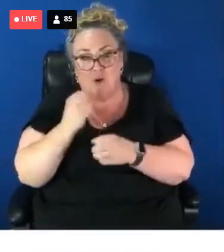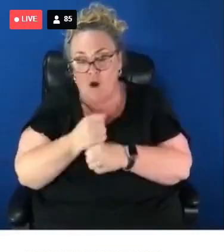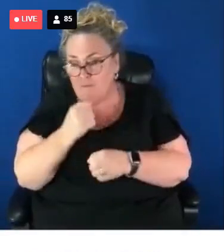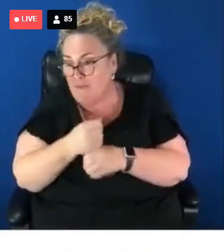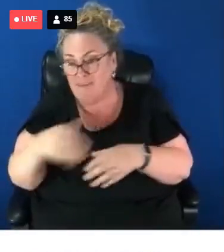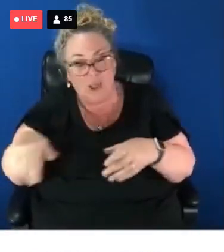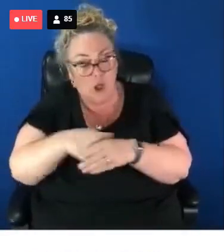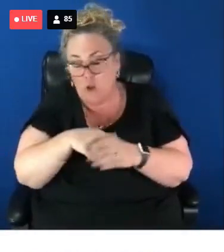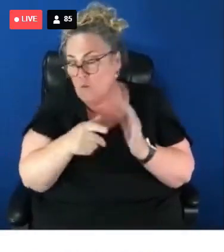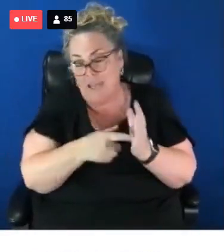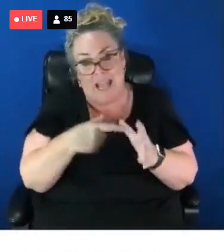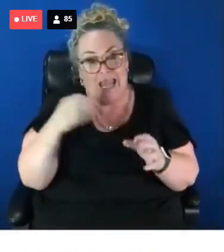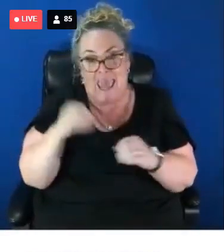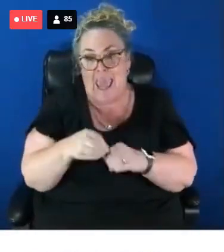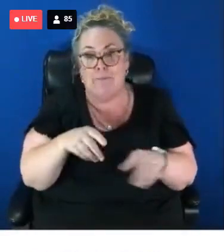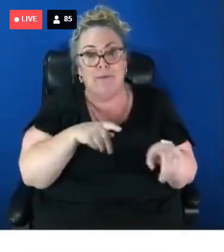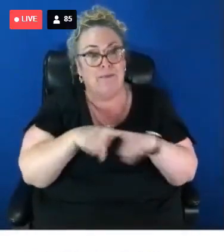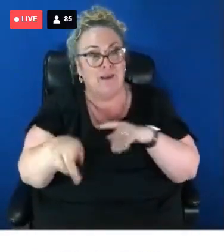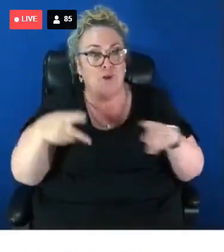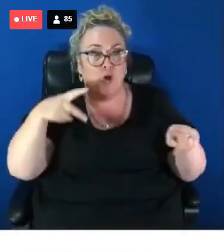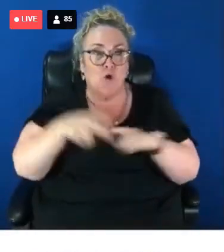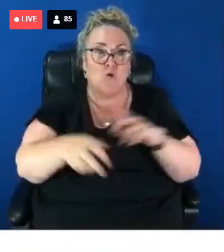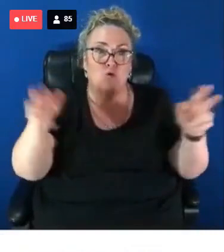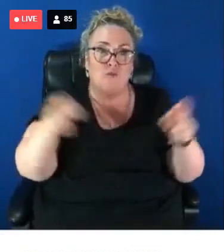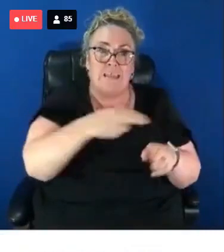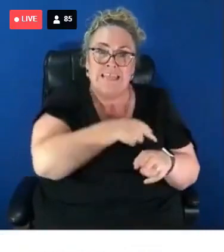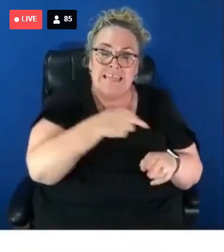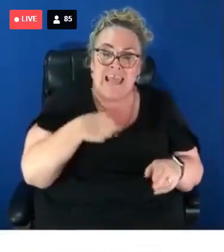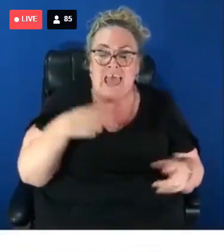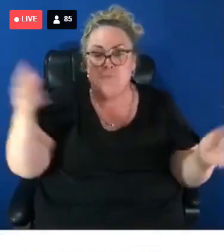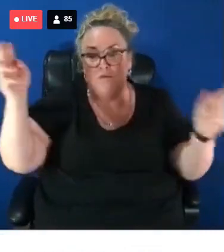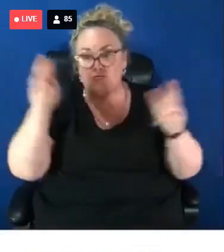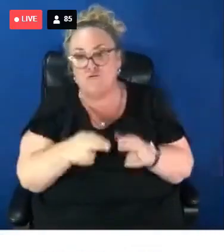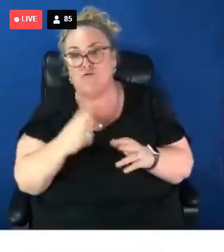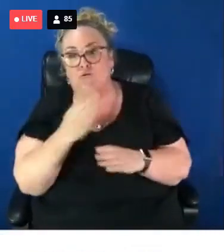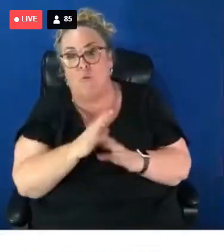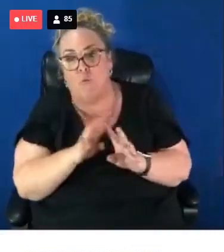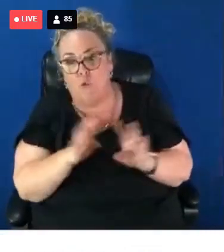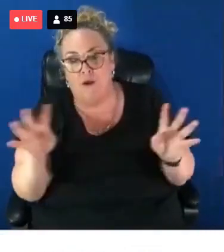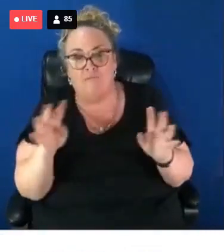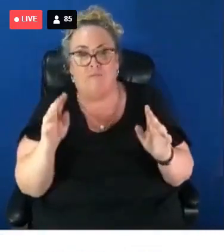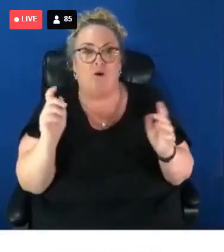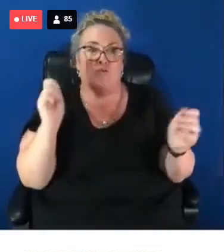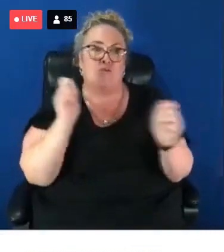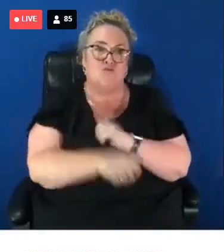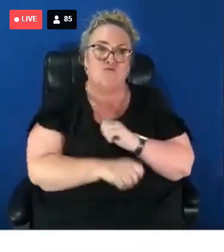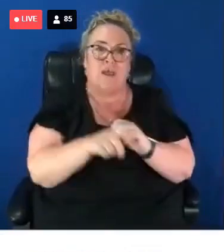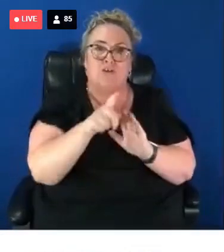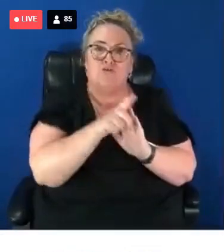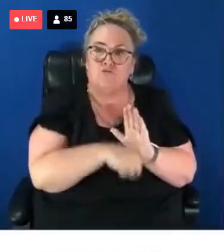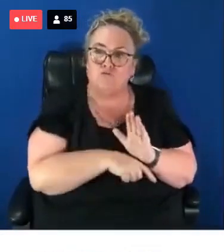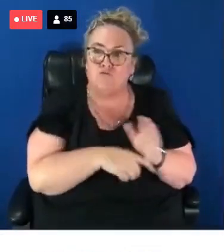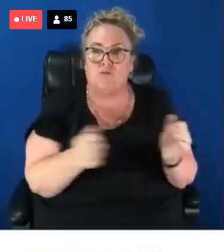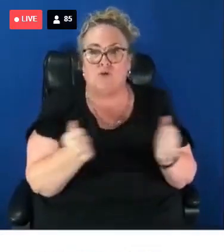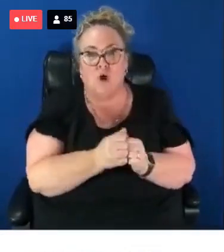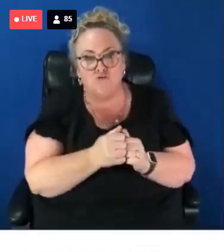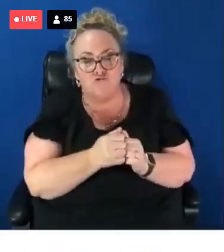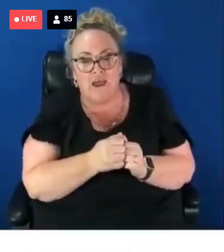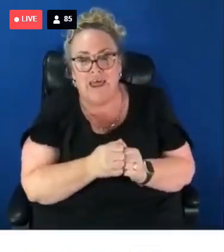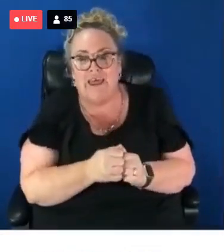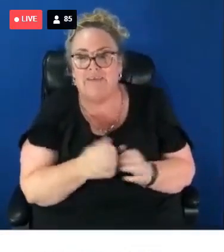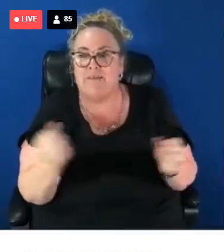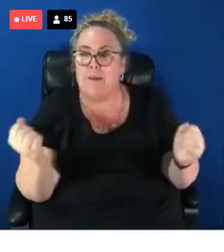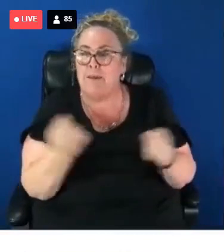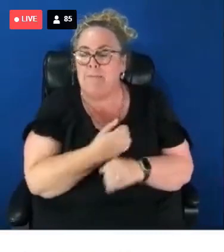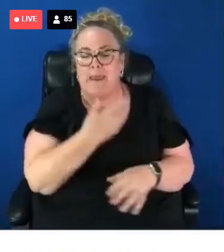decimating staffing, decimating the workforce, decimating the conditions of service, making it more and more difficult for those